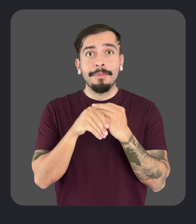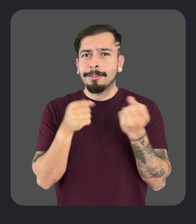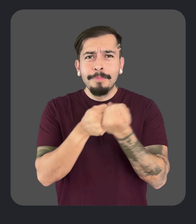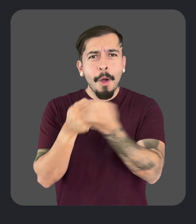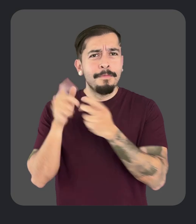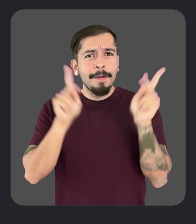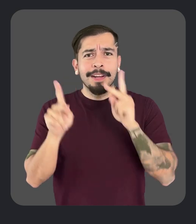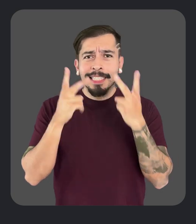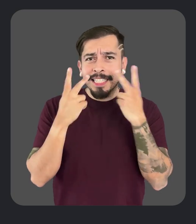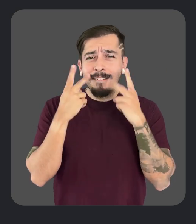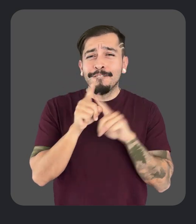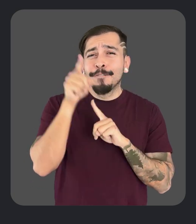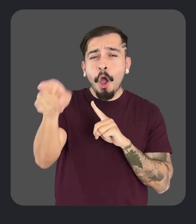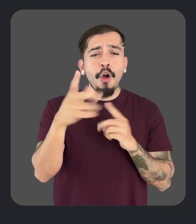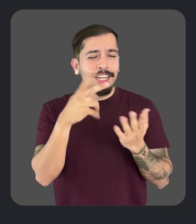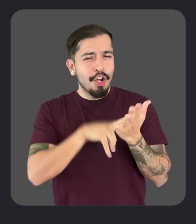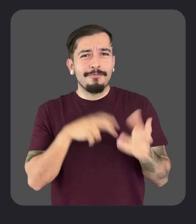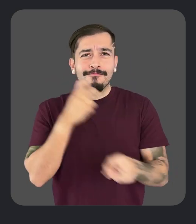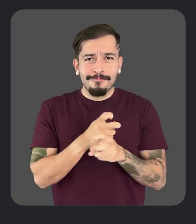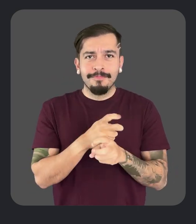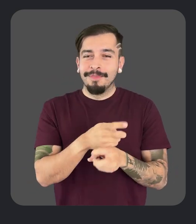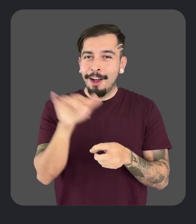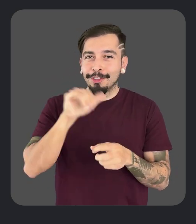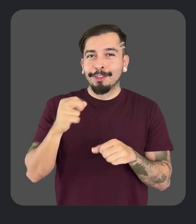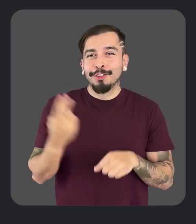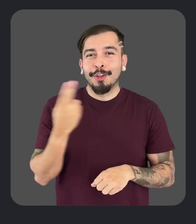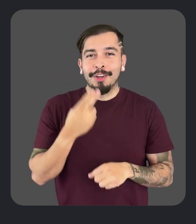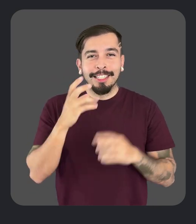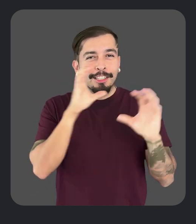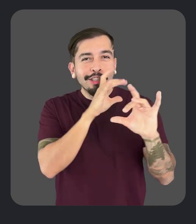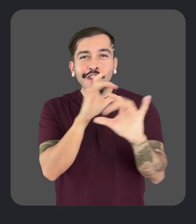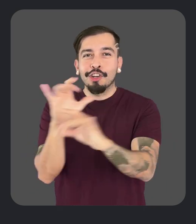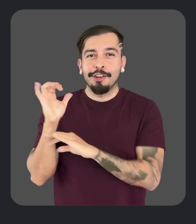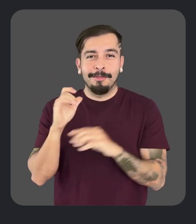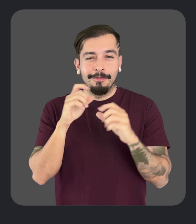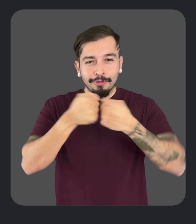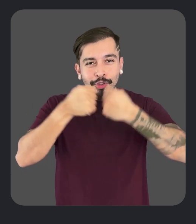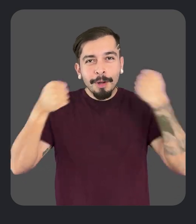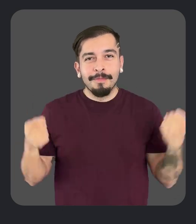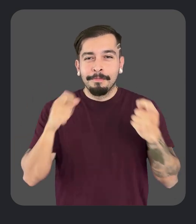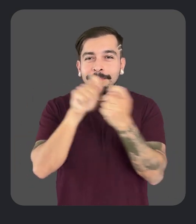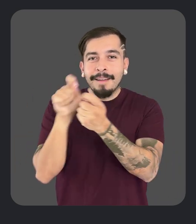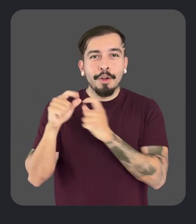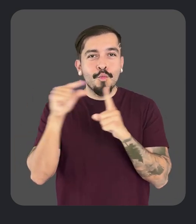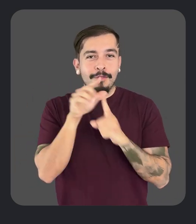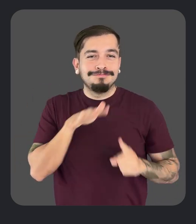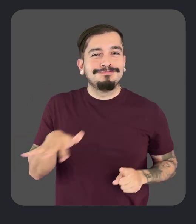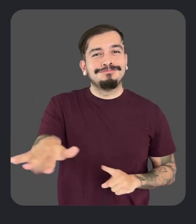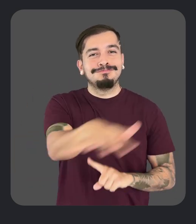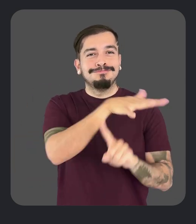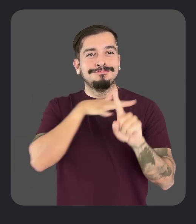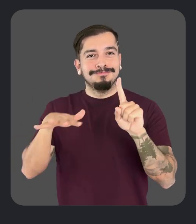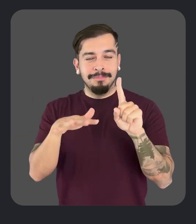to helping people see things that are far away or that are difficult to read, the Magnifier app can now be used to search for and zoom right into specific